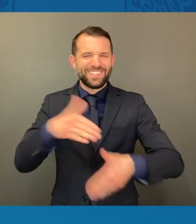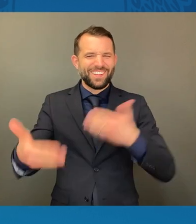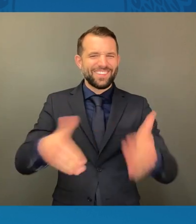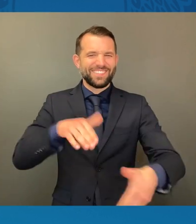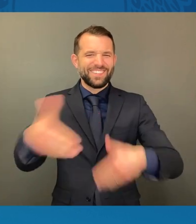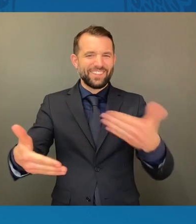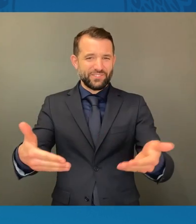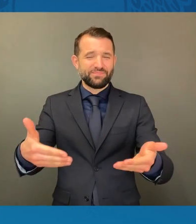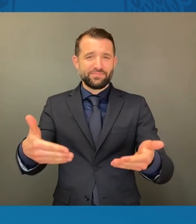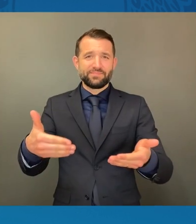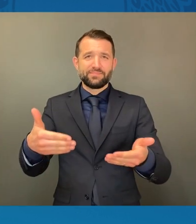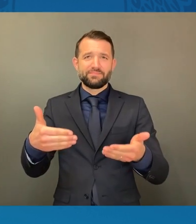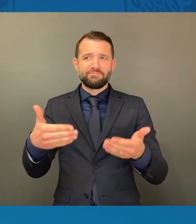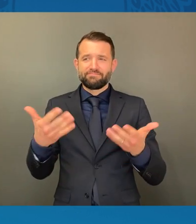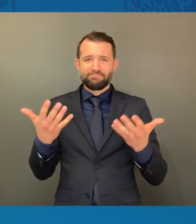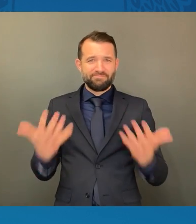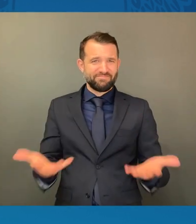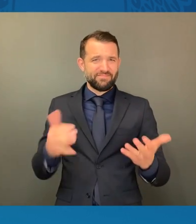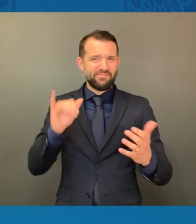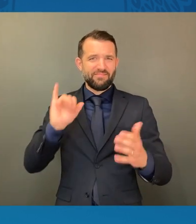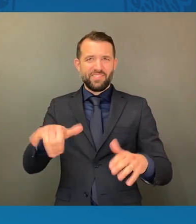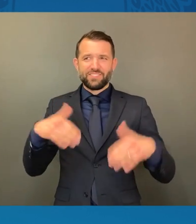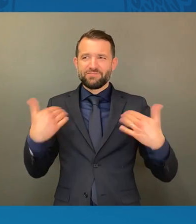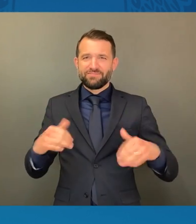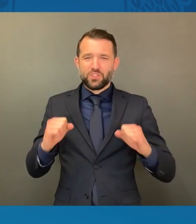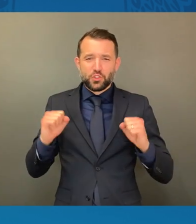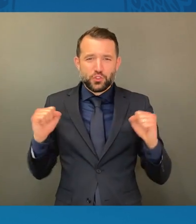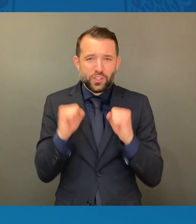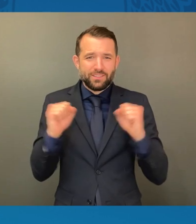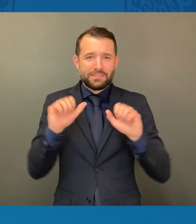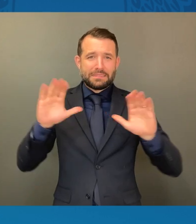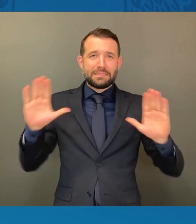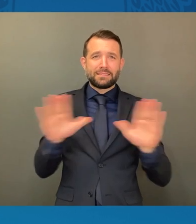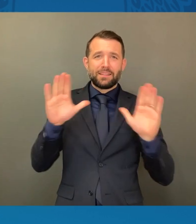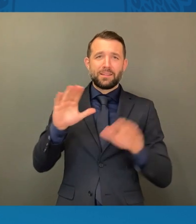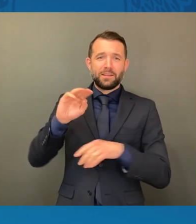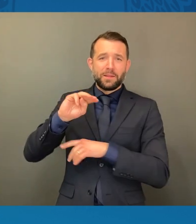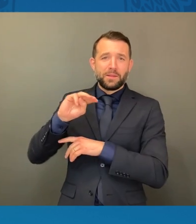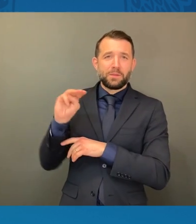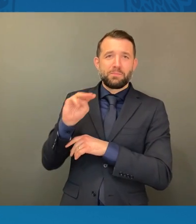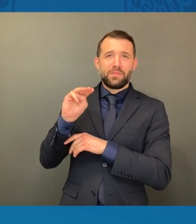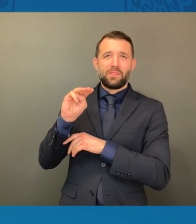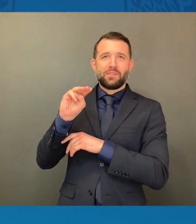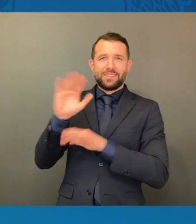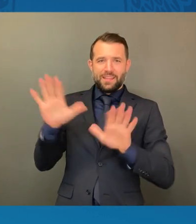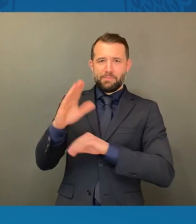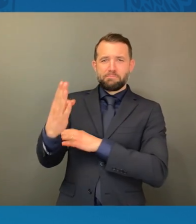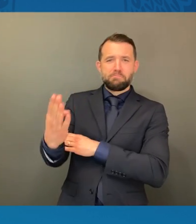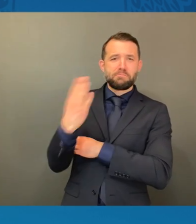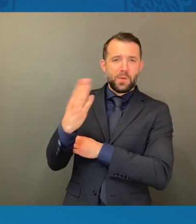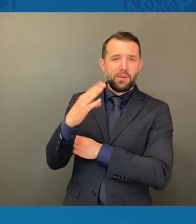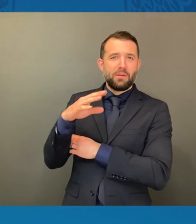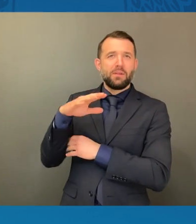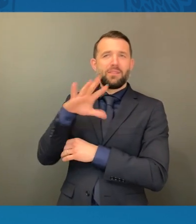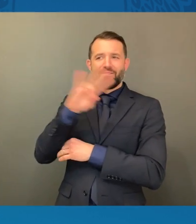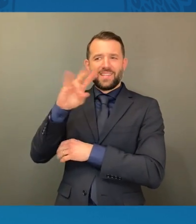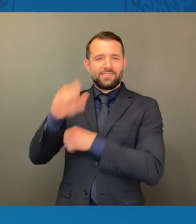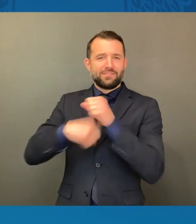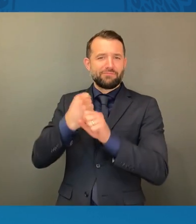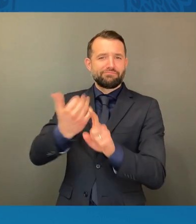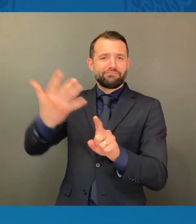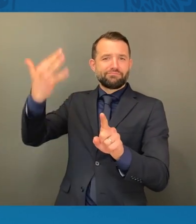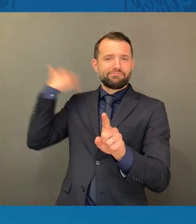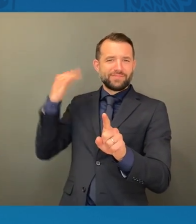morning, 57 years ago, when 600 brave individuals set out